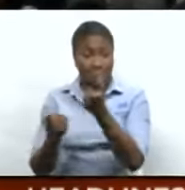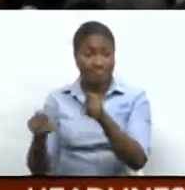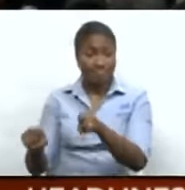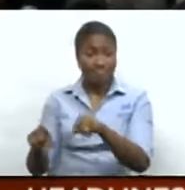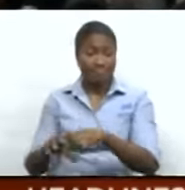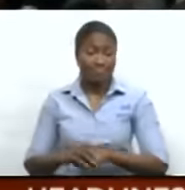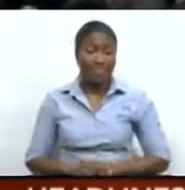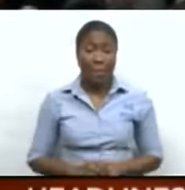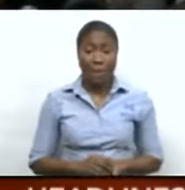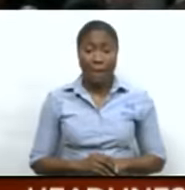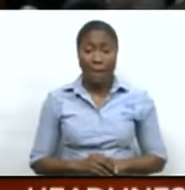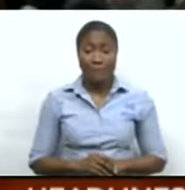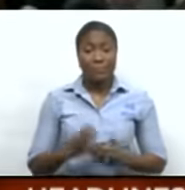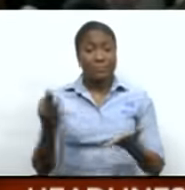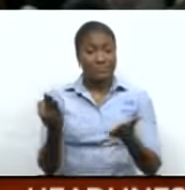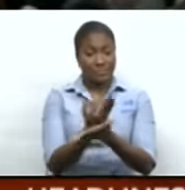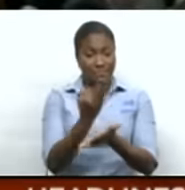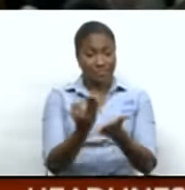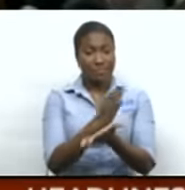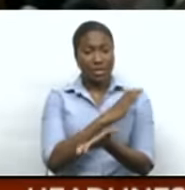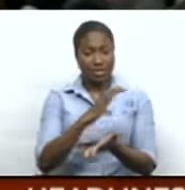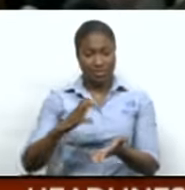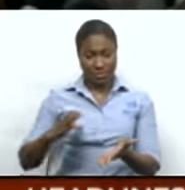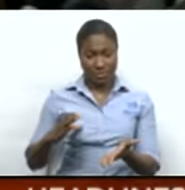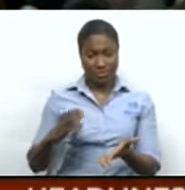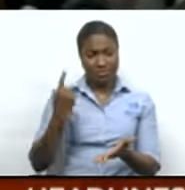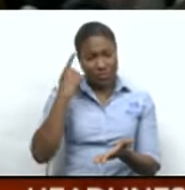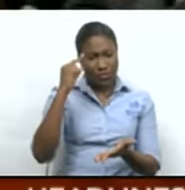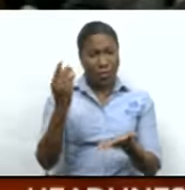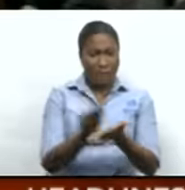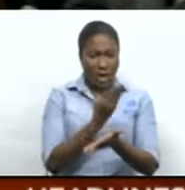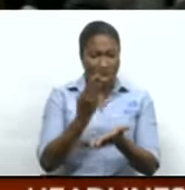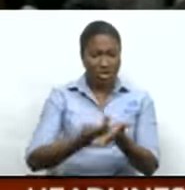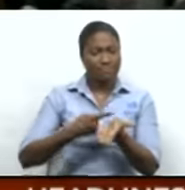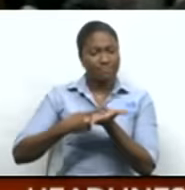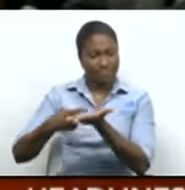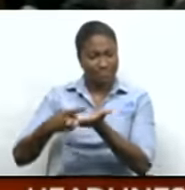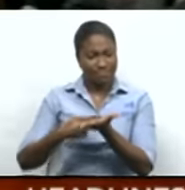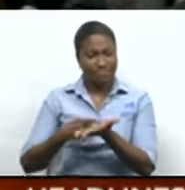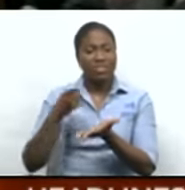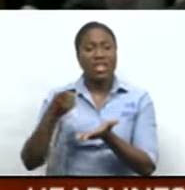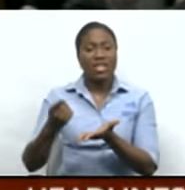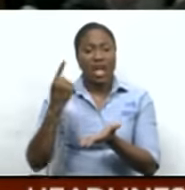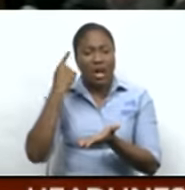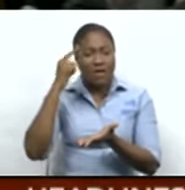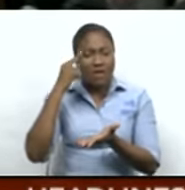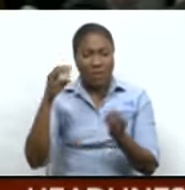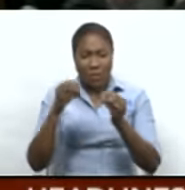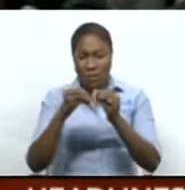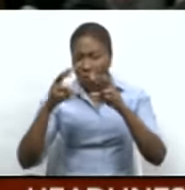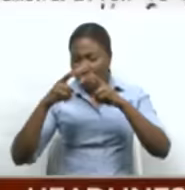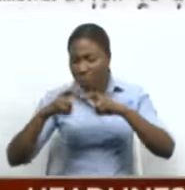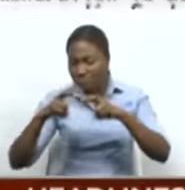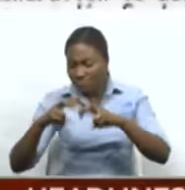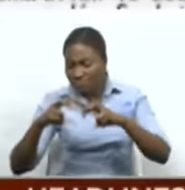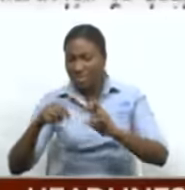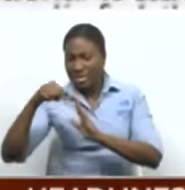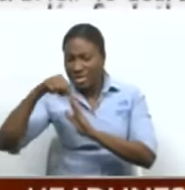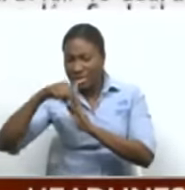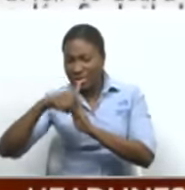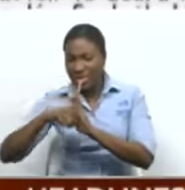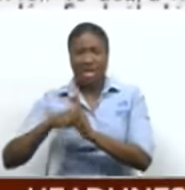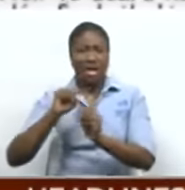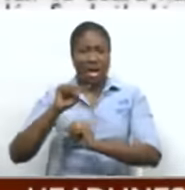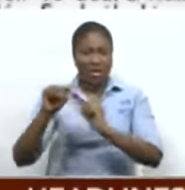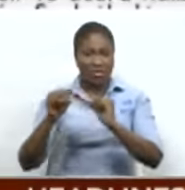The standing finance committee of the budget debate allows for scrutiny of the more granular details of a ministry's allocation. It's